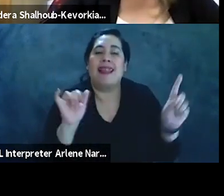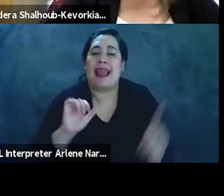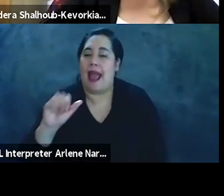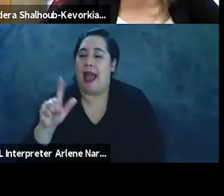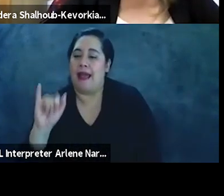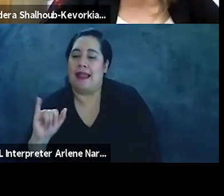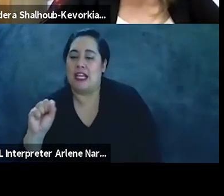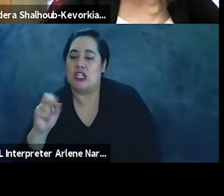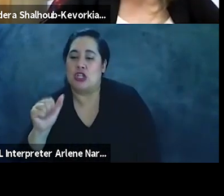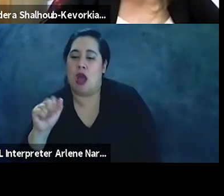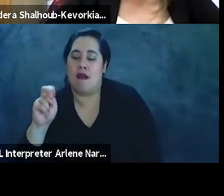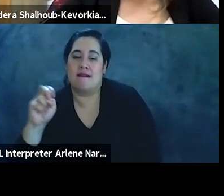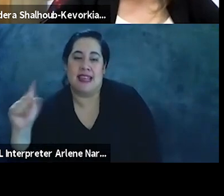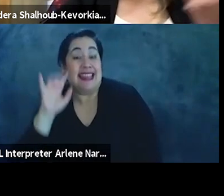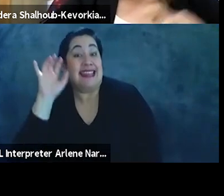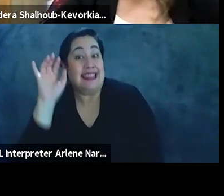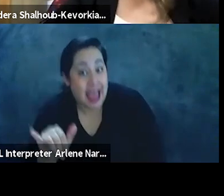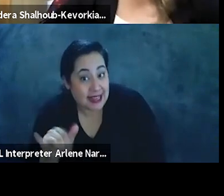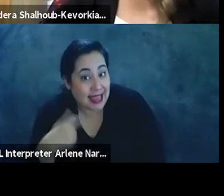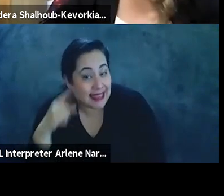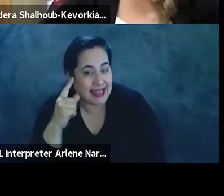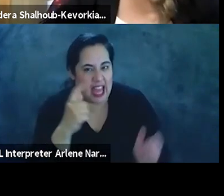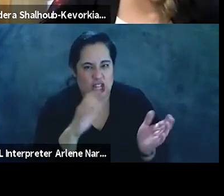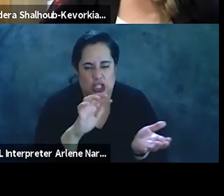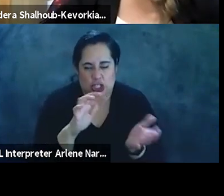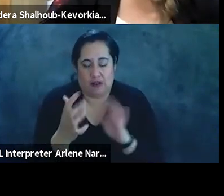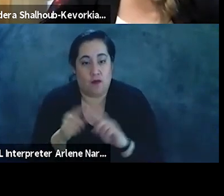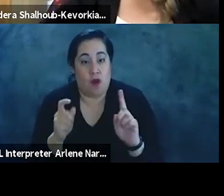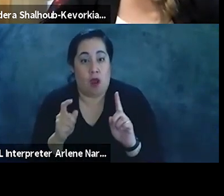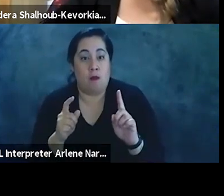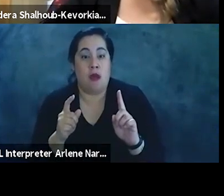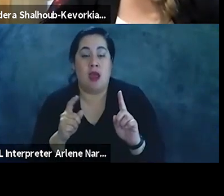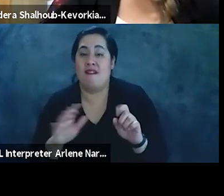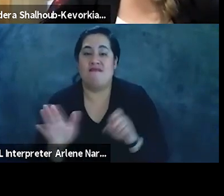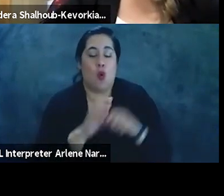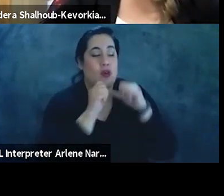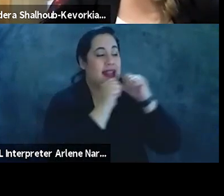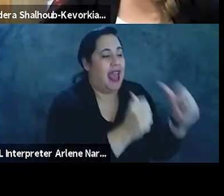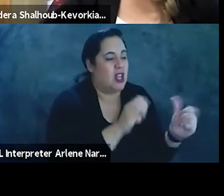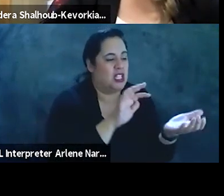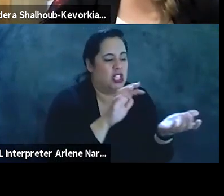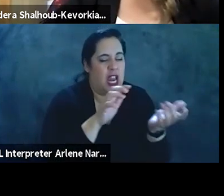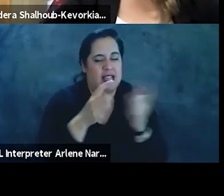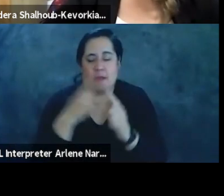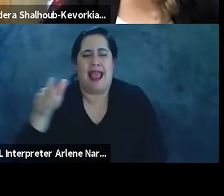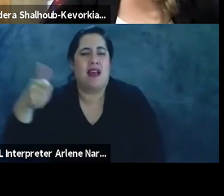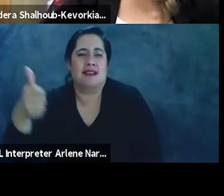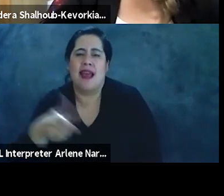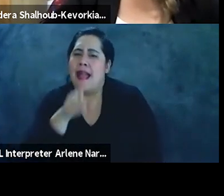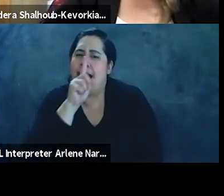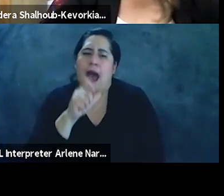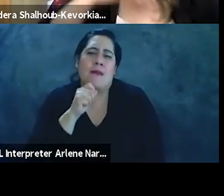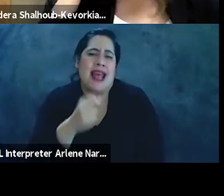which is, and that's where I think the shift from absolute denial to something else. And Sari, I also agree. I'm not saying denial is